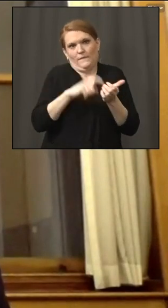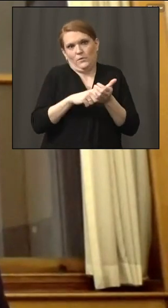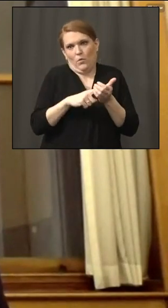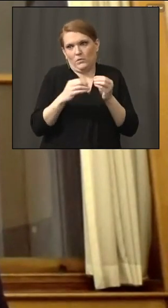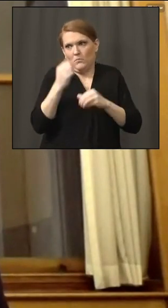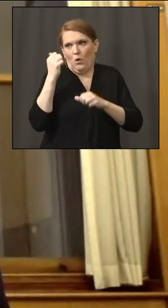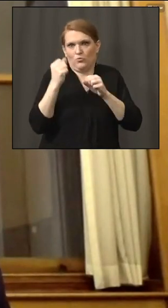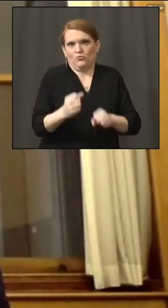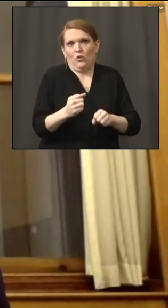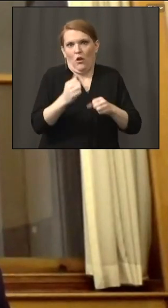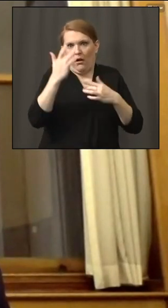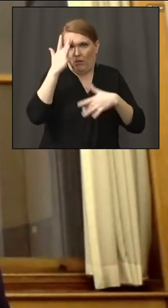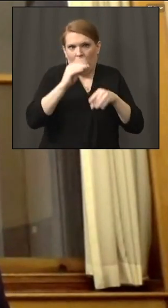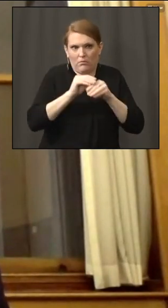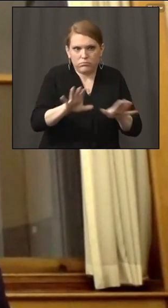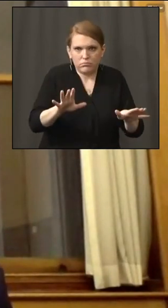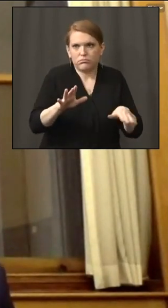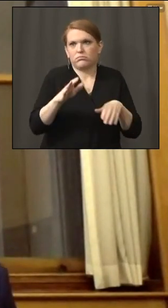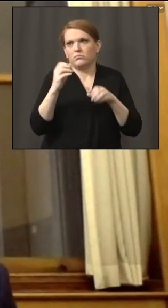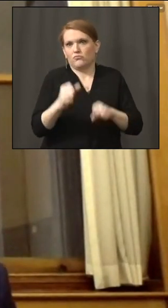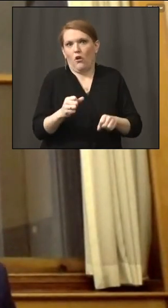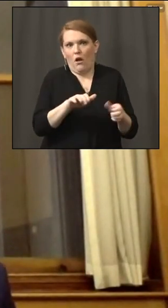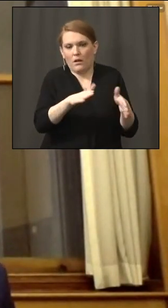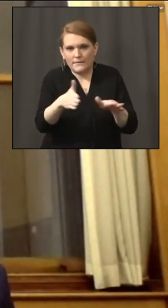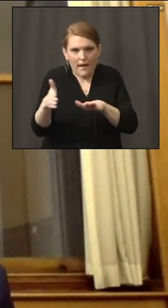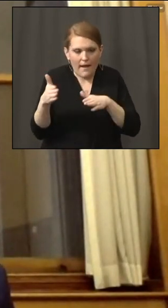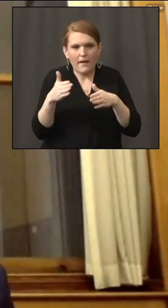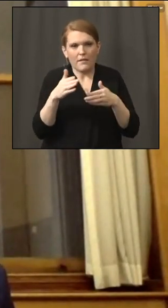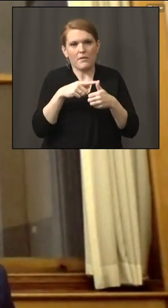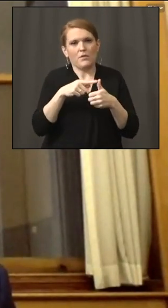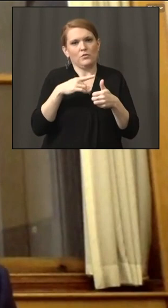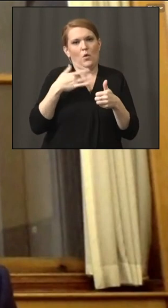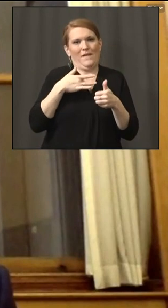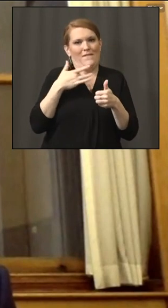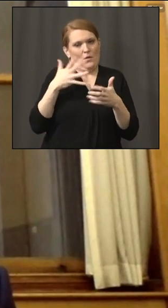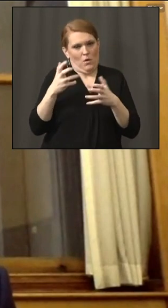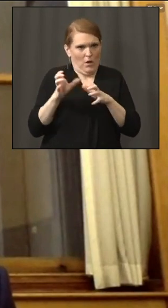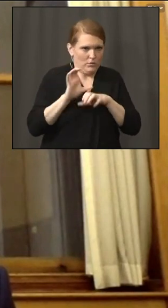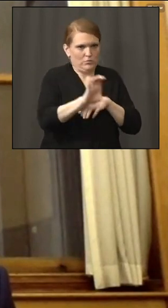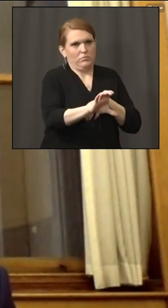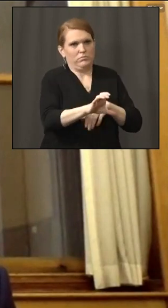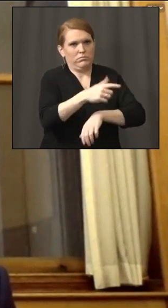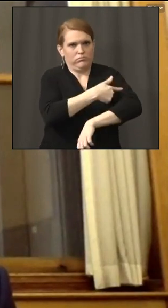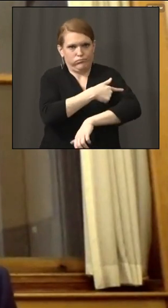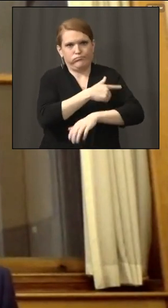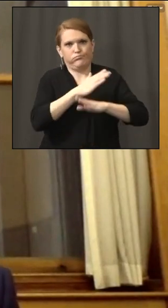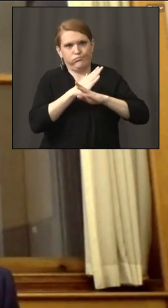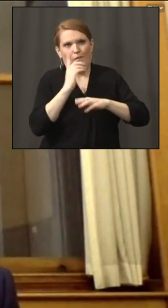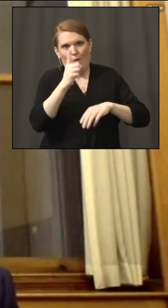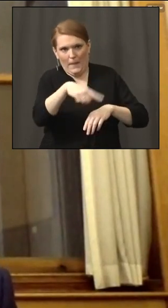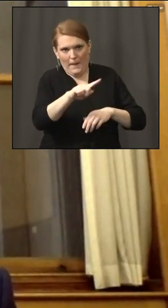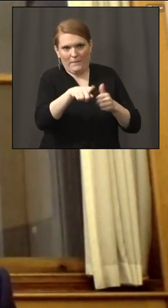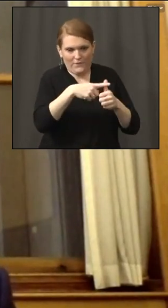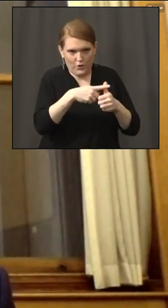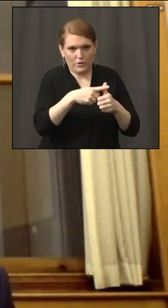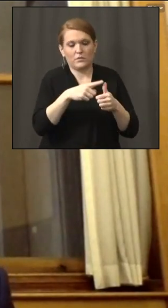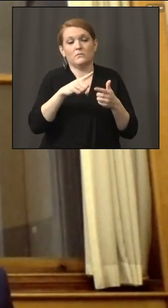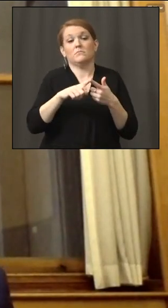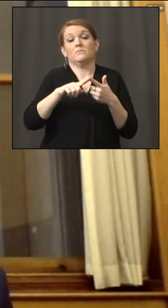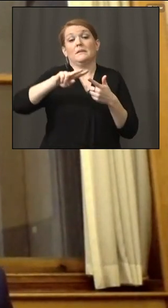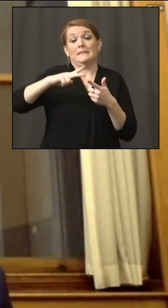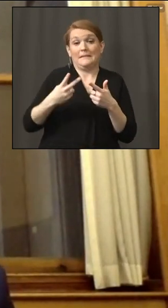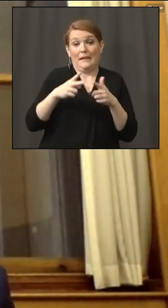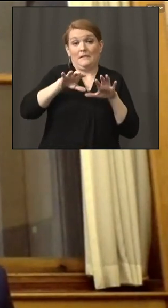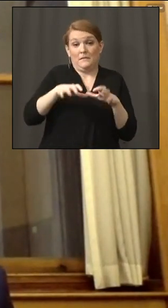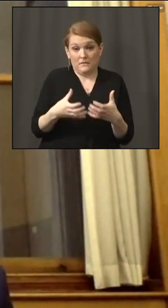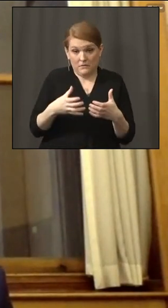this pandemic. So we wanted to make sure all resources were trained on those facilities first. And we've activated the second tier already, which will